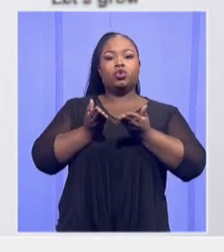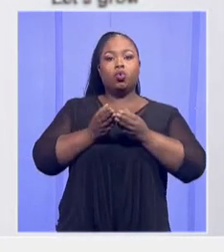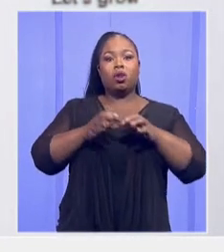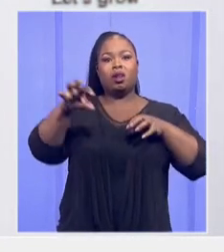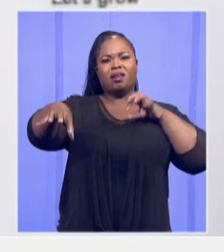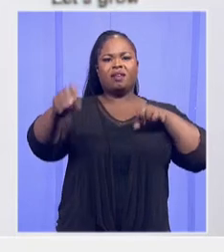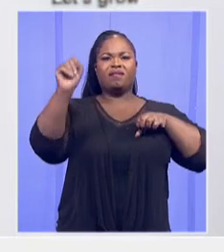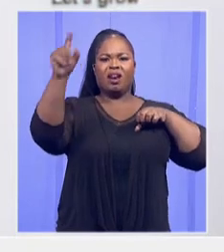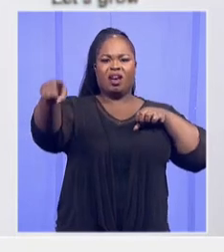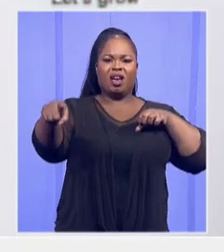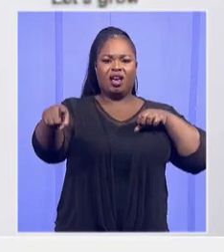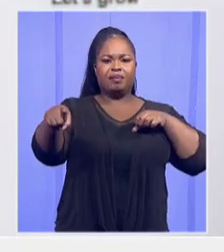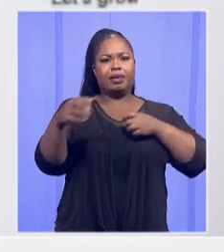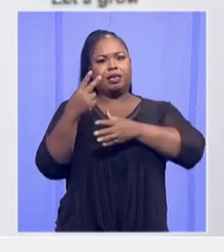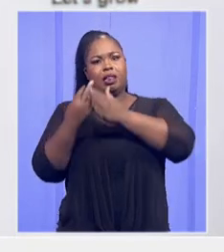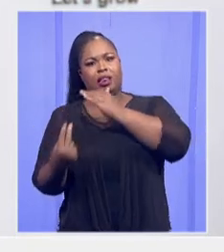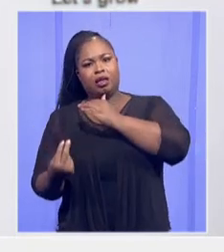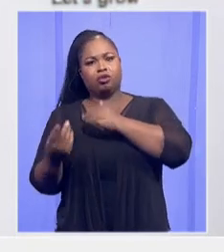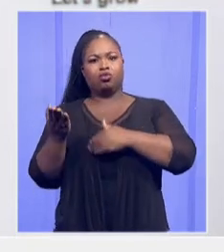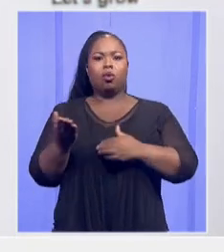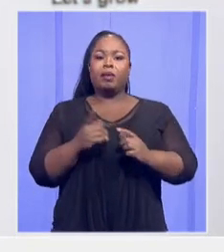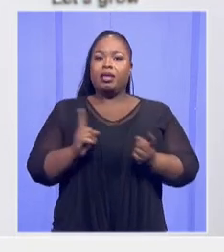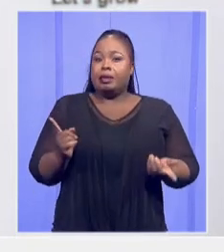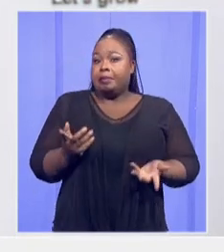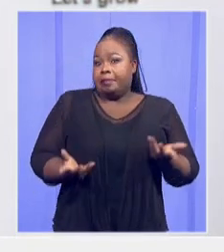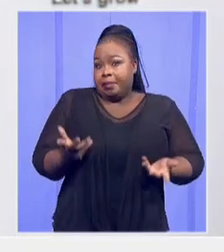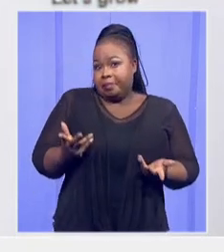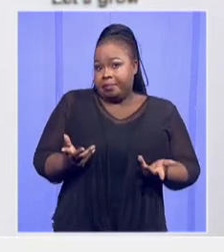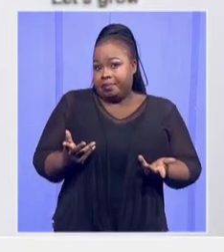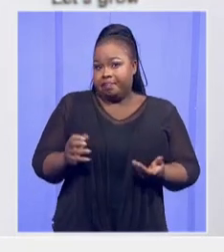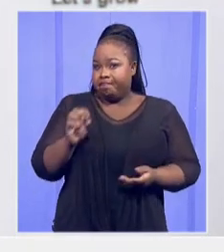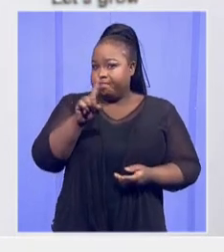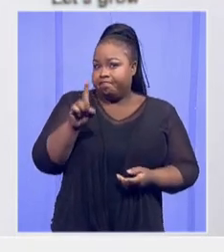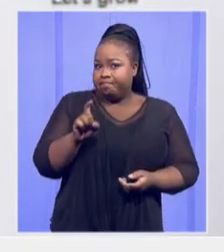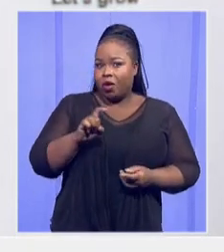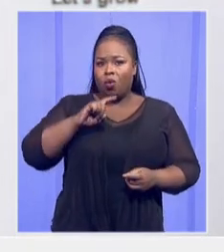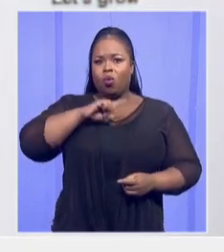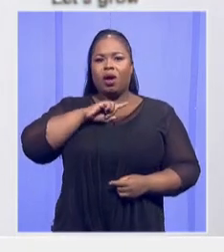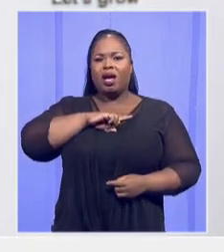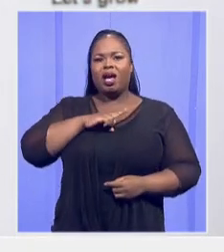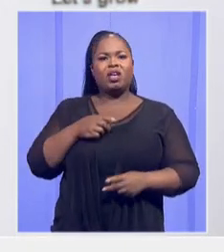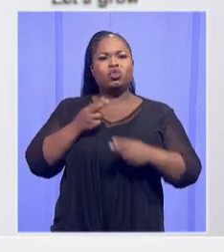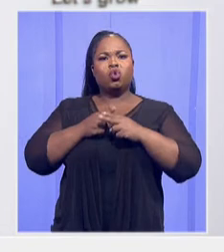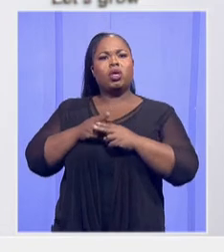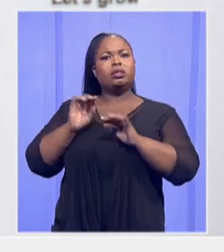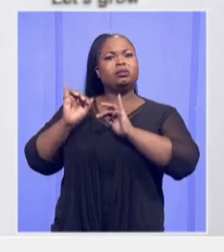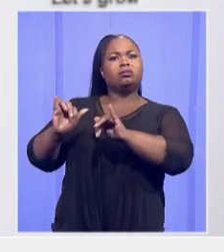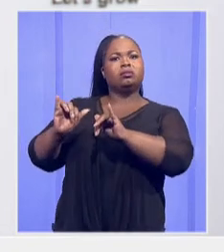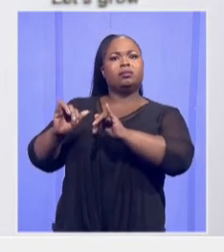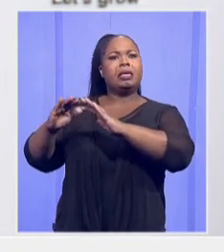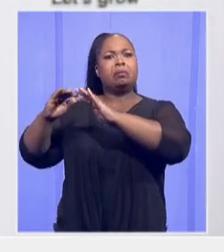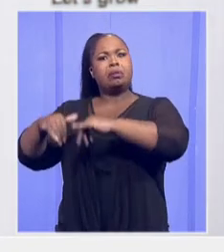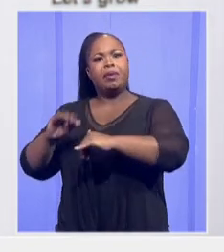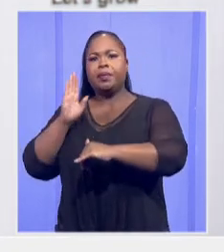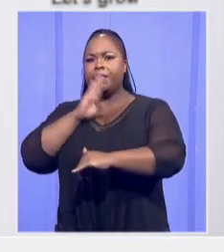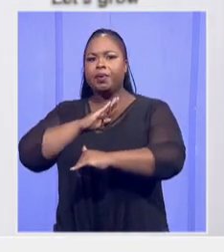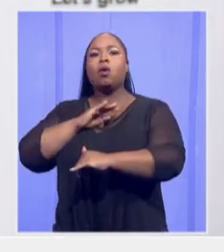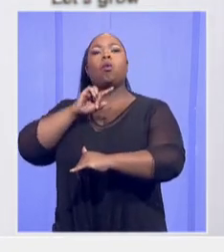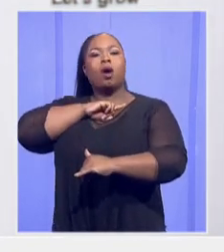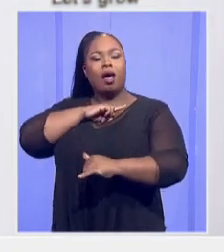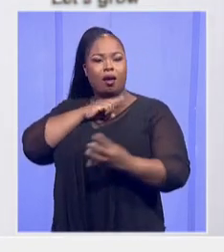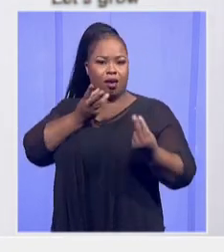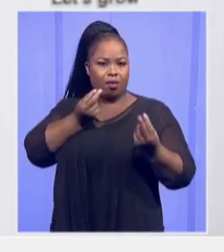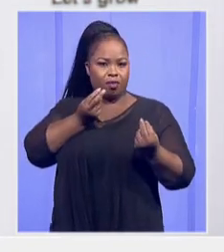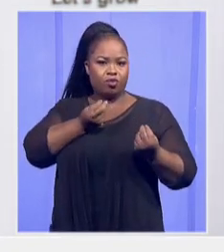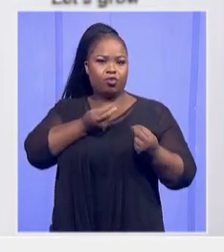Maybe the question is, why were those toilets not demolished? But the fact of the matter, there were new toilets at the school where LUMGA tried.